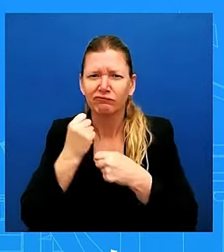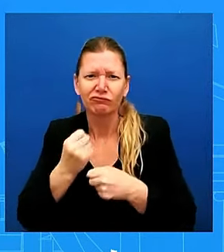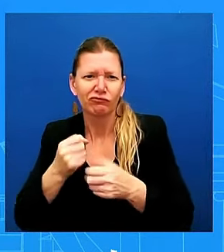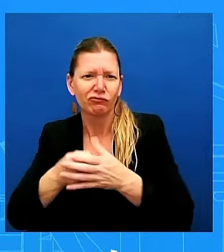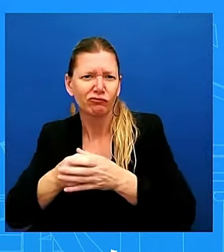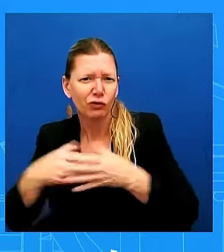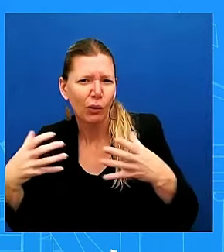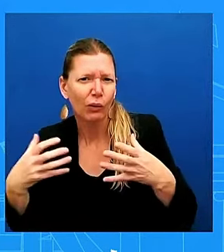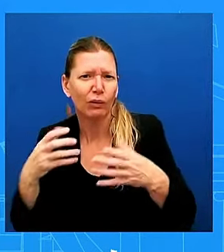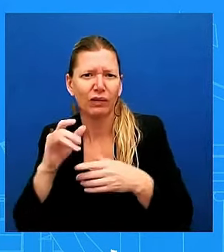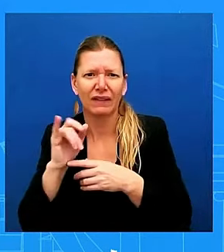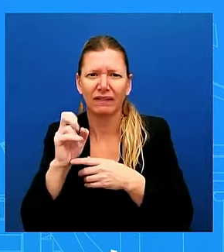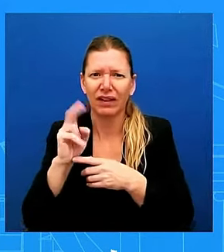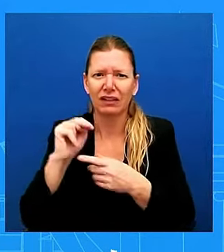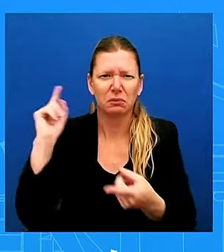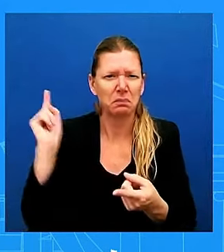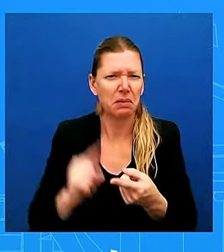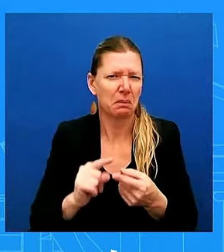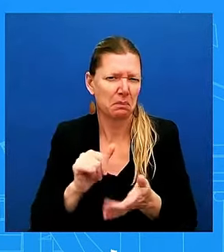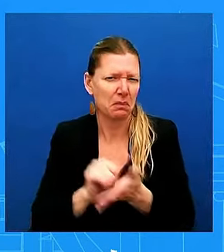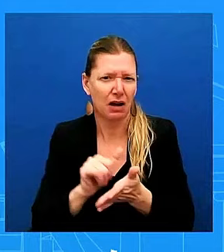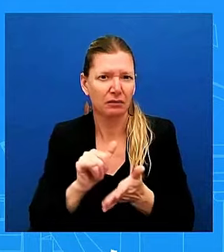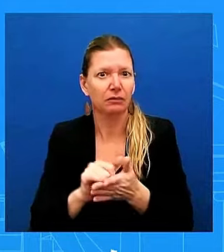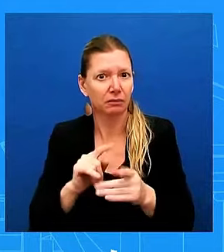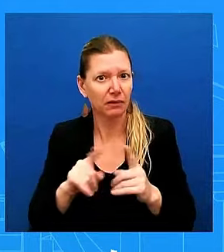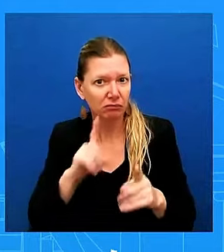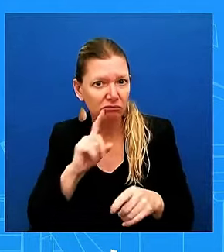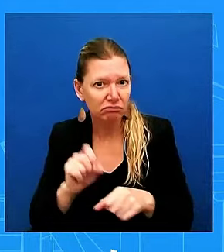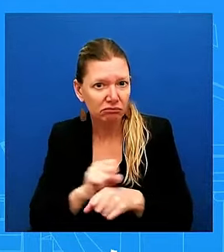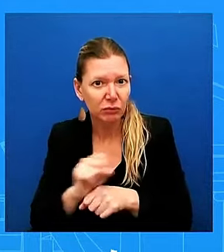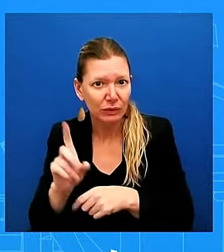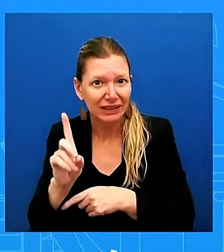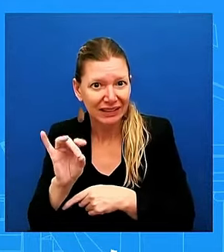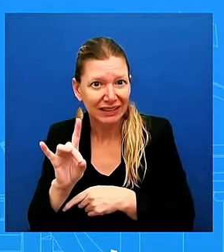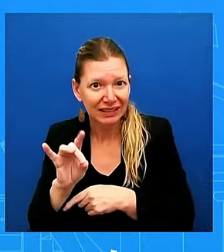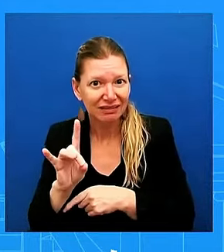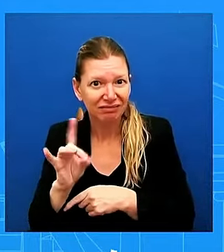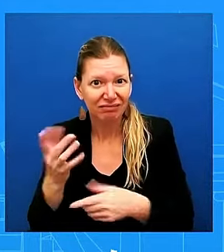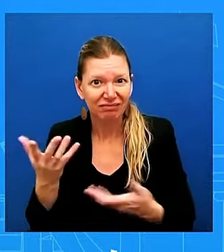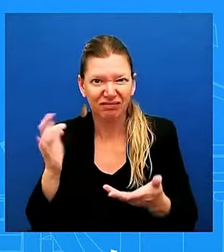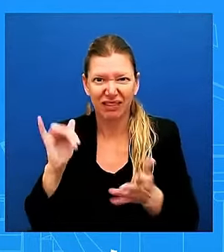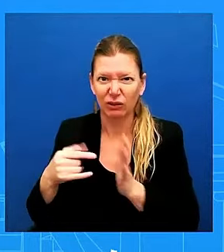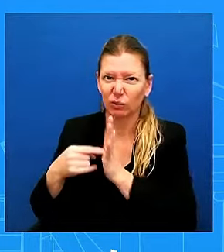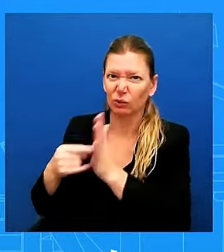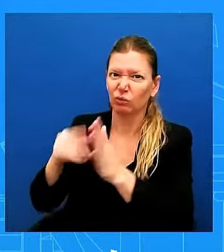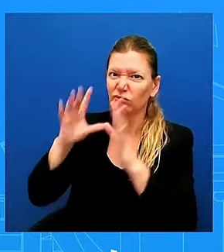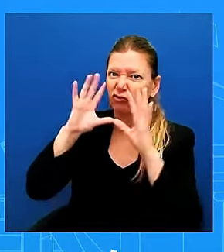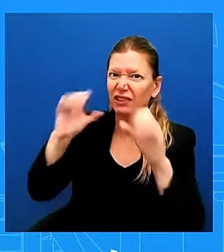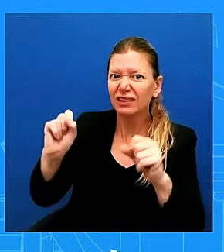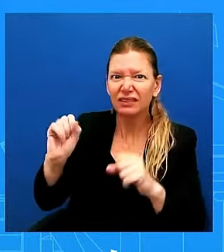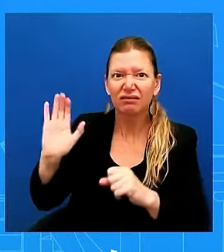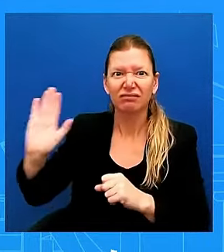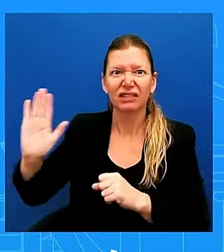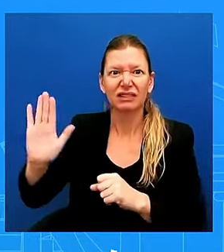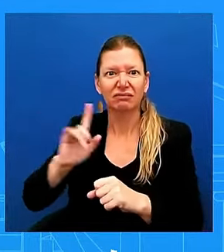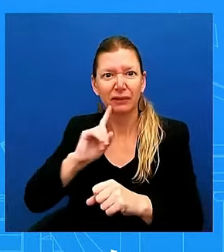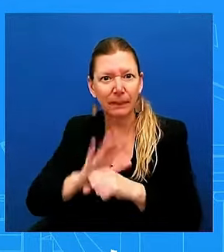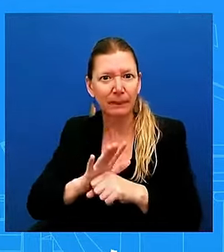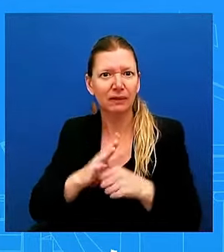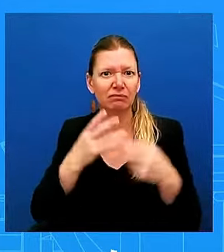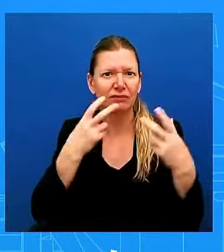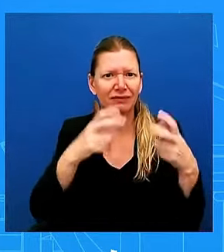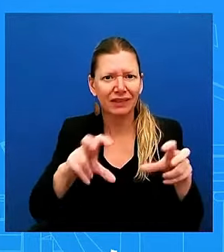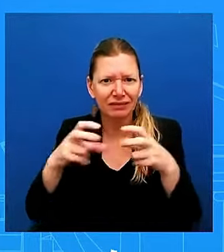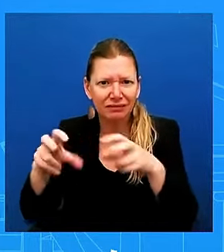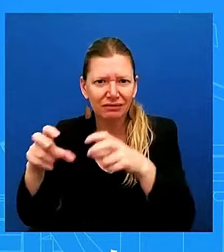President's investments and the focus on supply chains has really worked. And just to follow up on the consumer confidence numbers, I